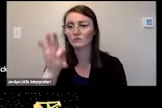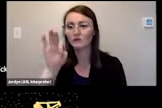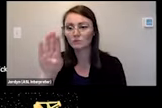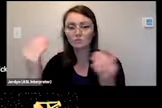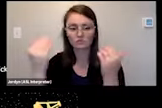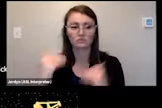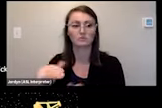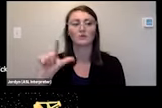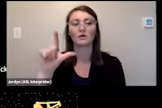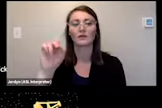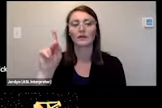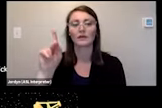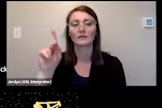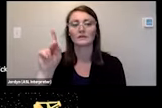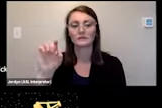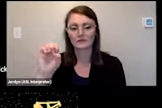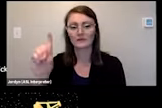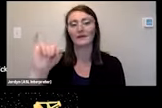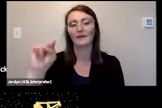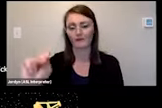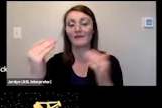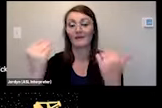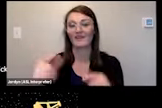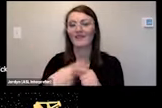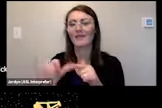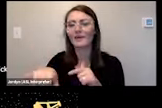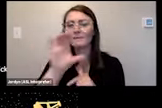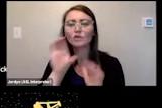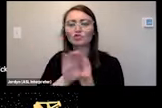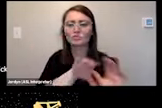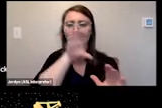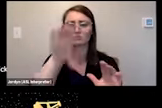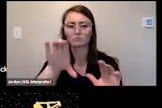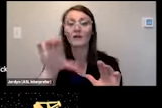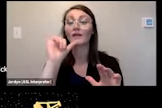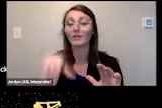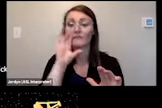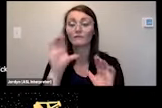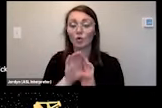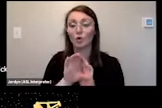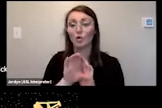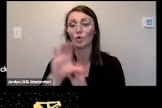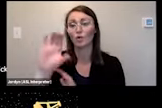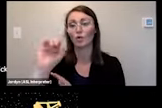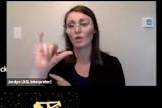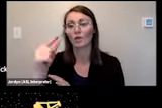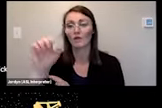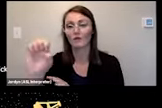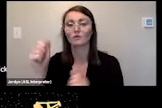and we have a photo collage made by patrick with nasa models with a starry background and planets